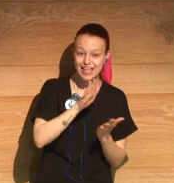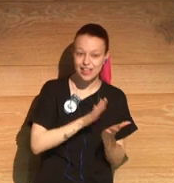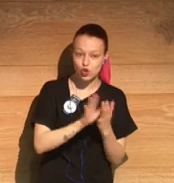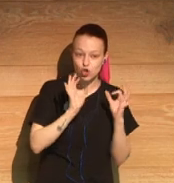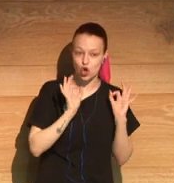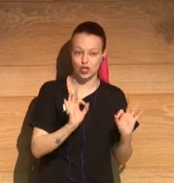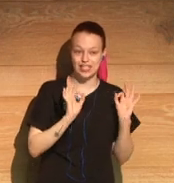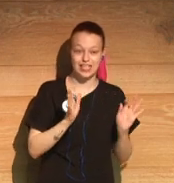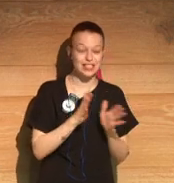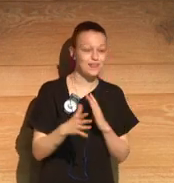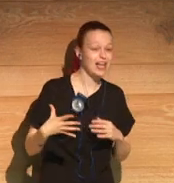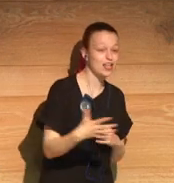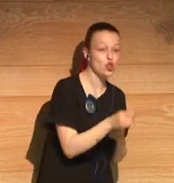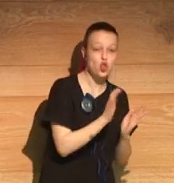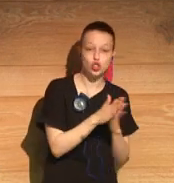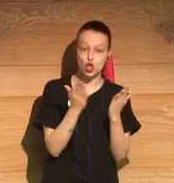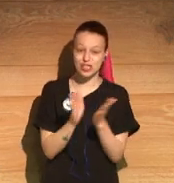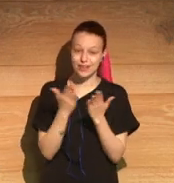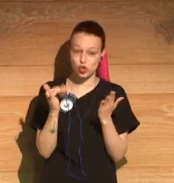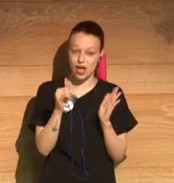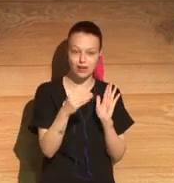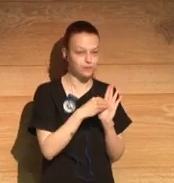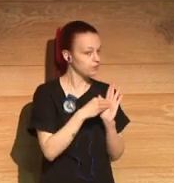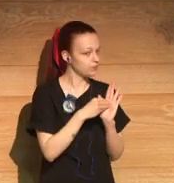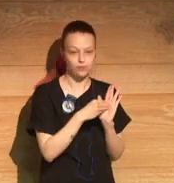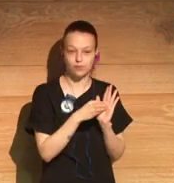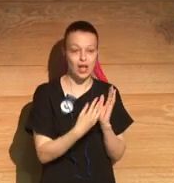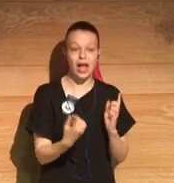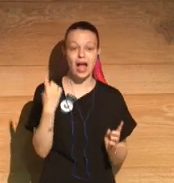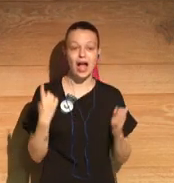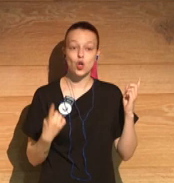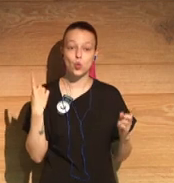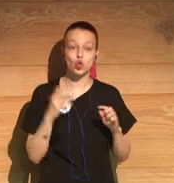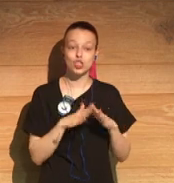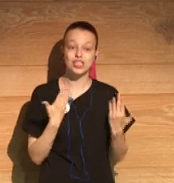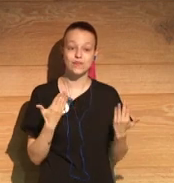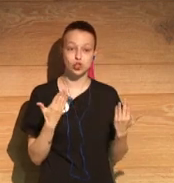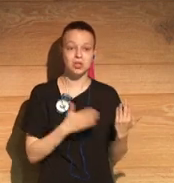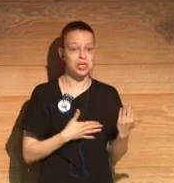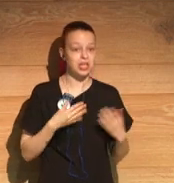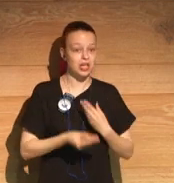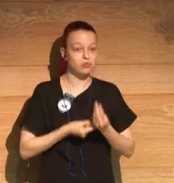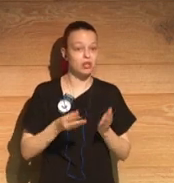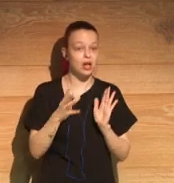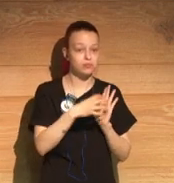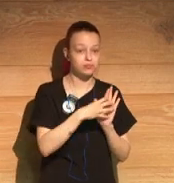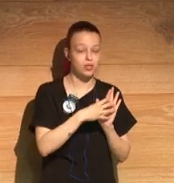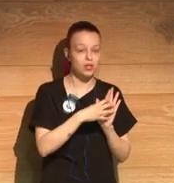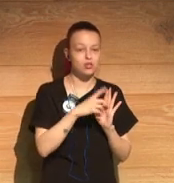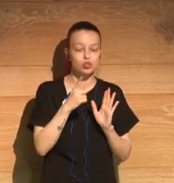that, but some wanted to. was just, yeah, just my sort of note about my own experiences growing up